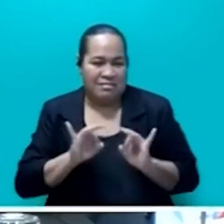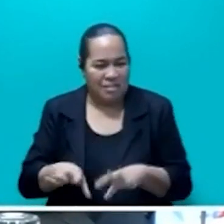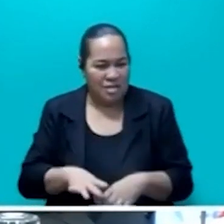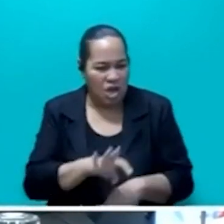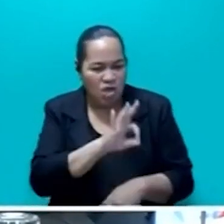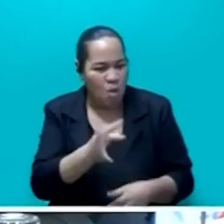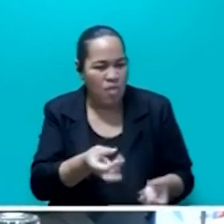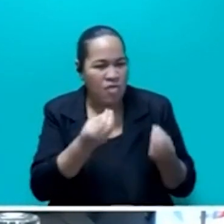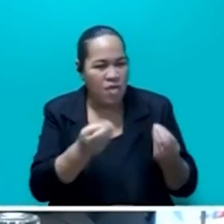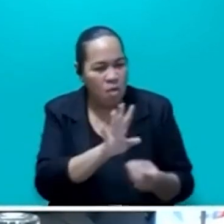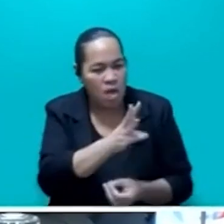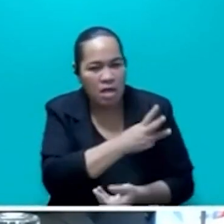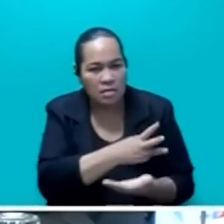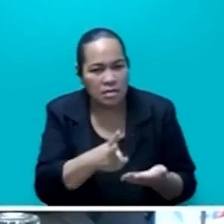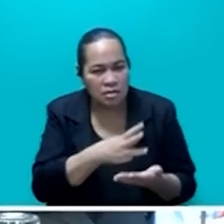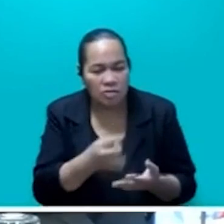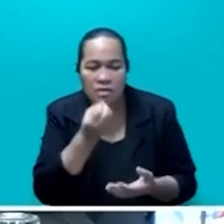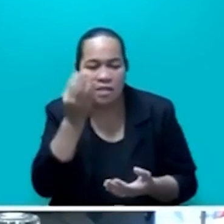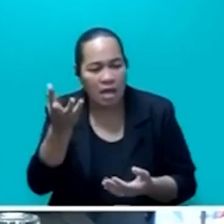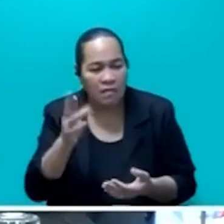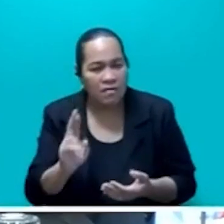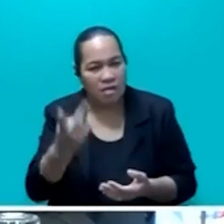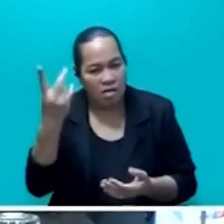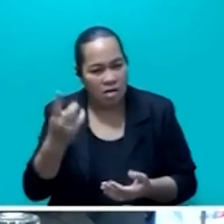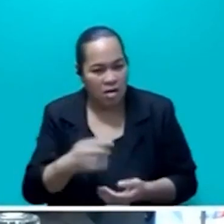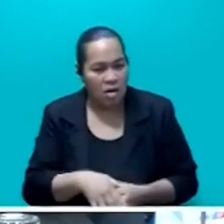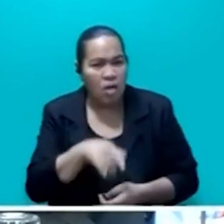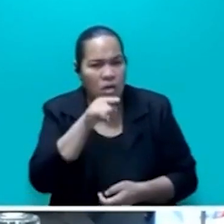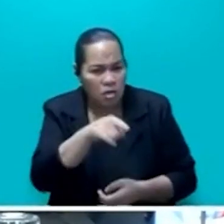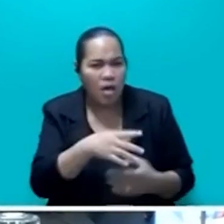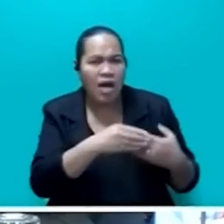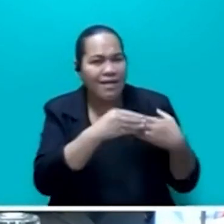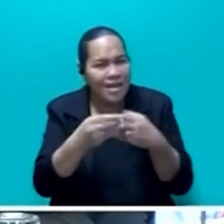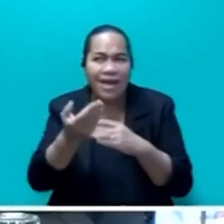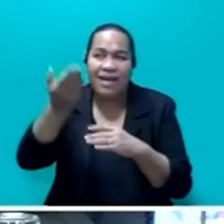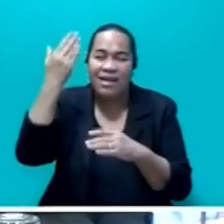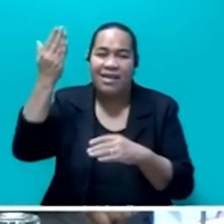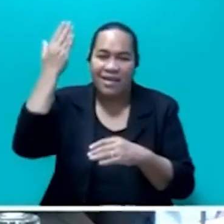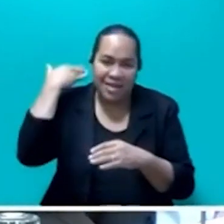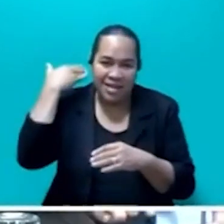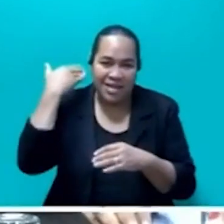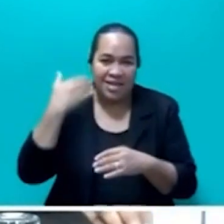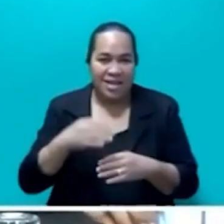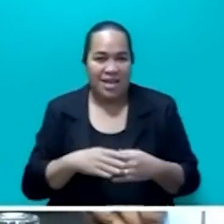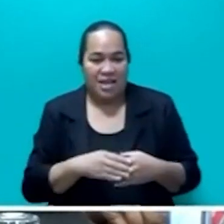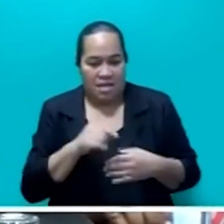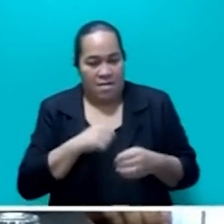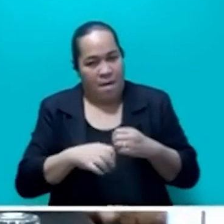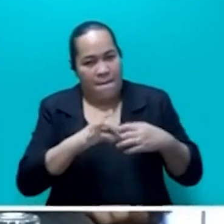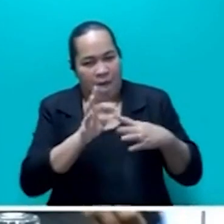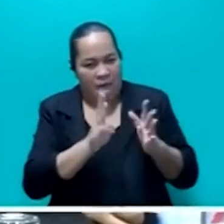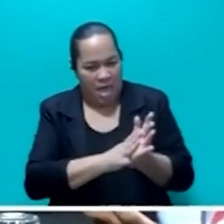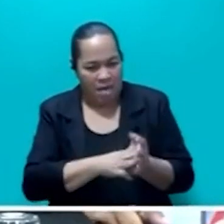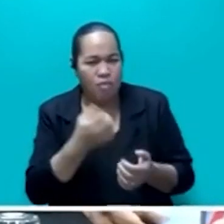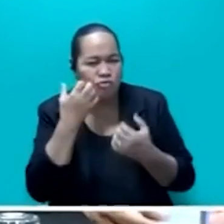Member of Parliament. It is unworthy of someone who has led this country in the past and now as leader of Opposition. It shows a